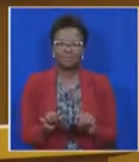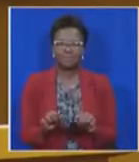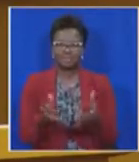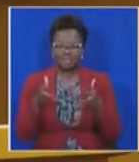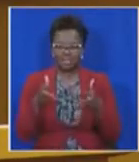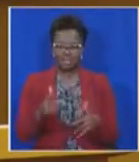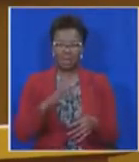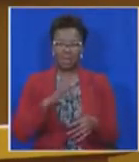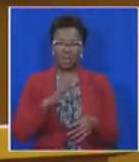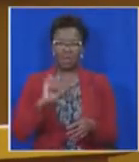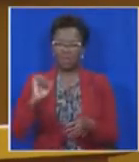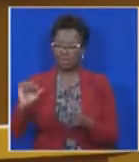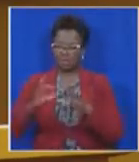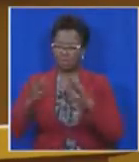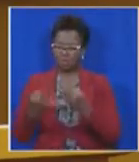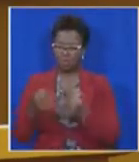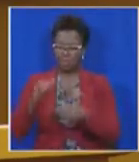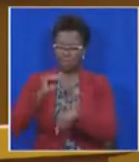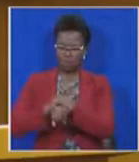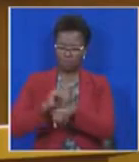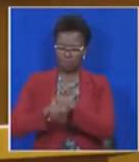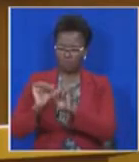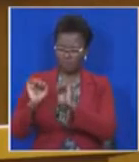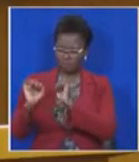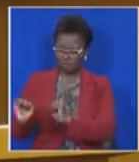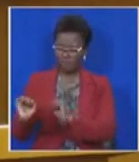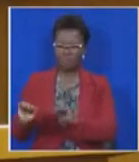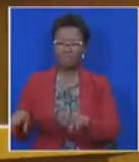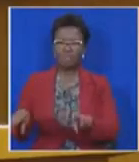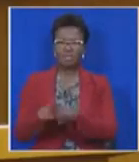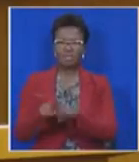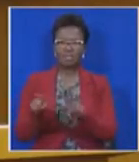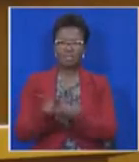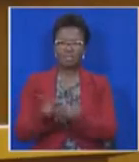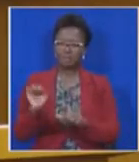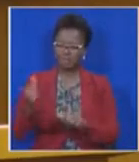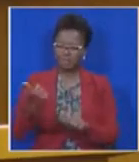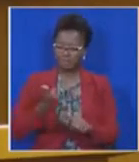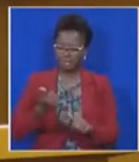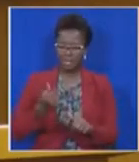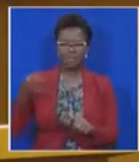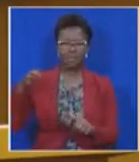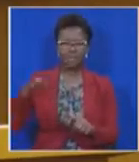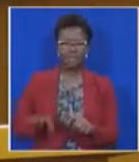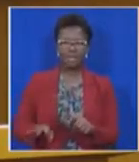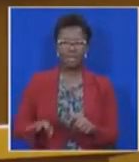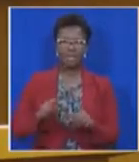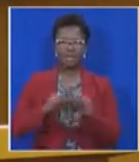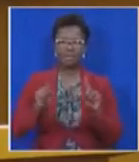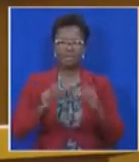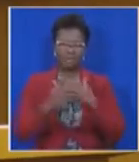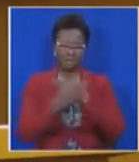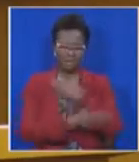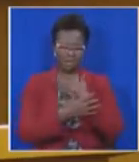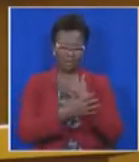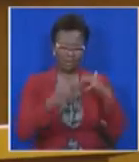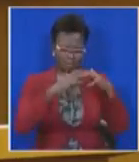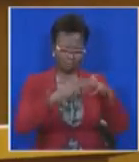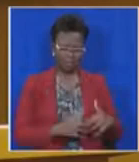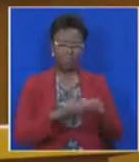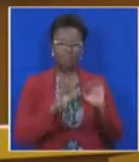him, his family, his cronies and the ANC's benefit and to the detriment of our beloved country.